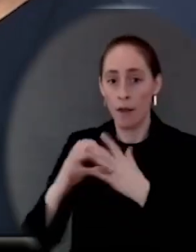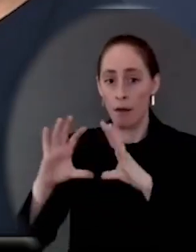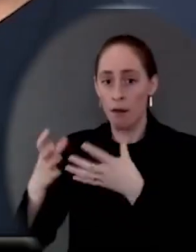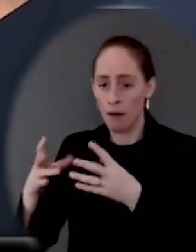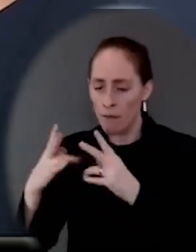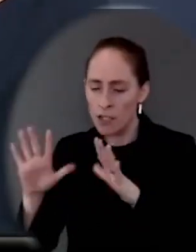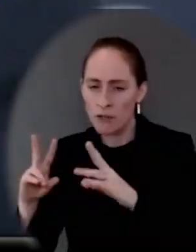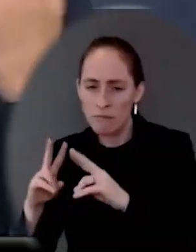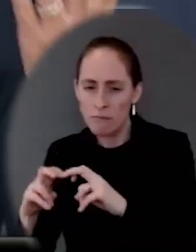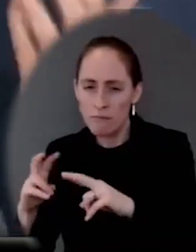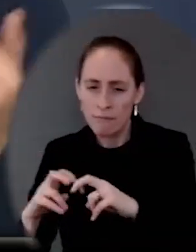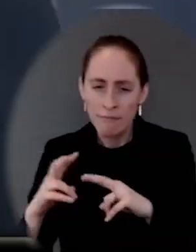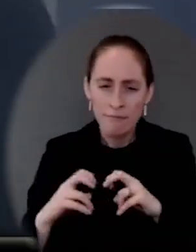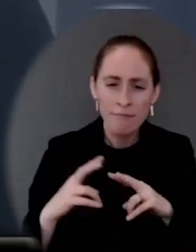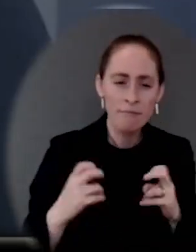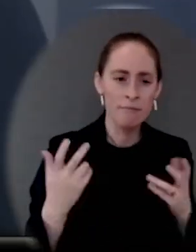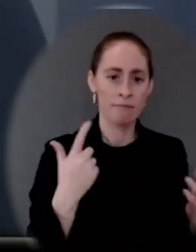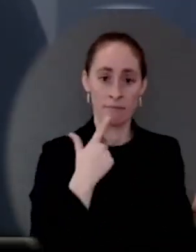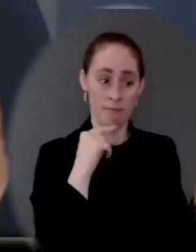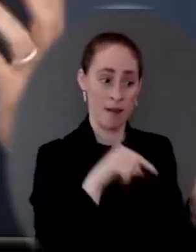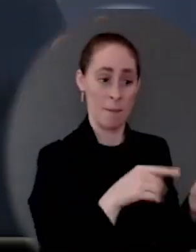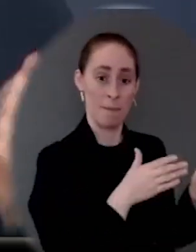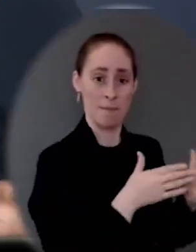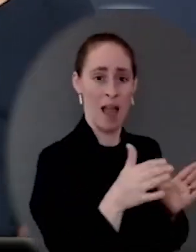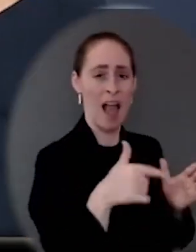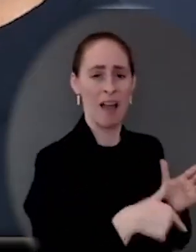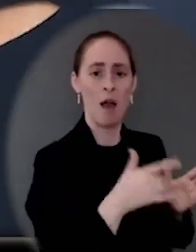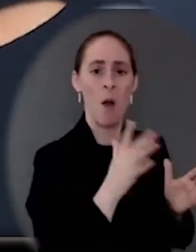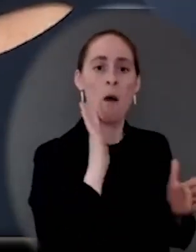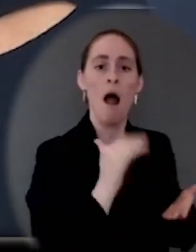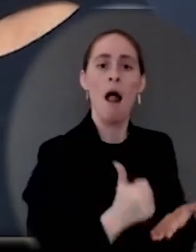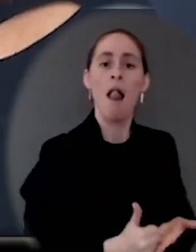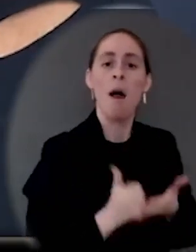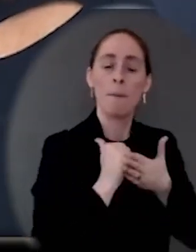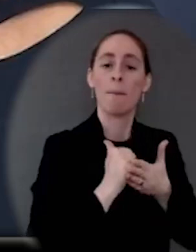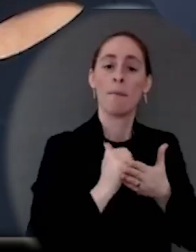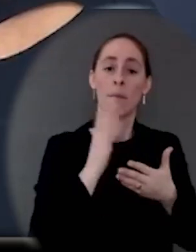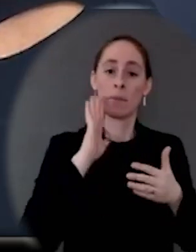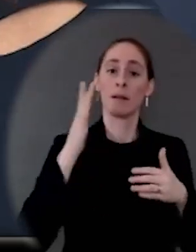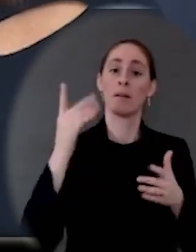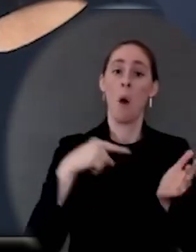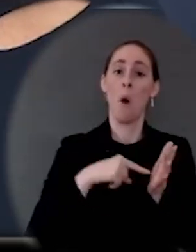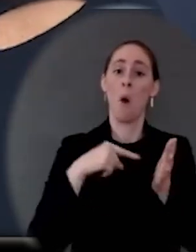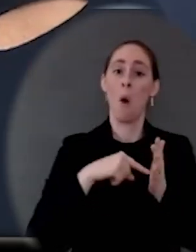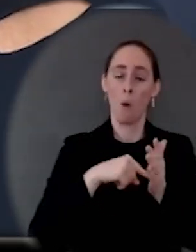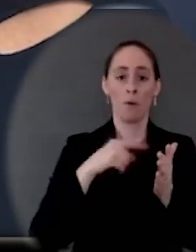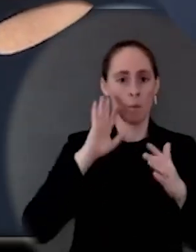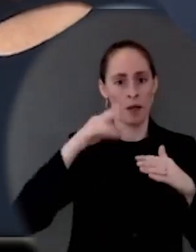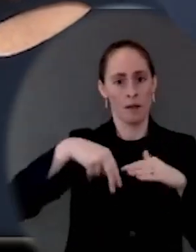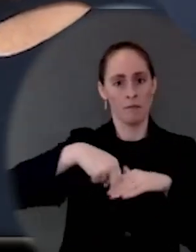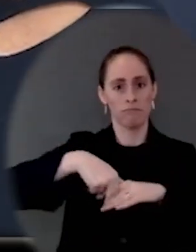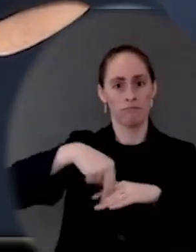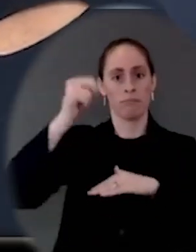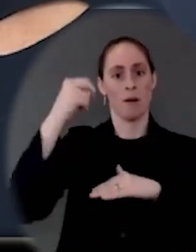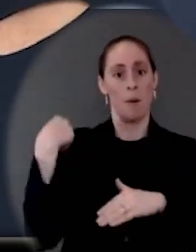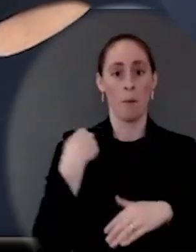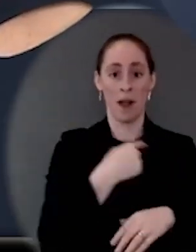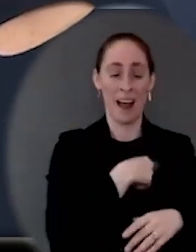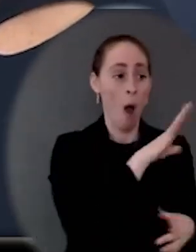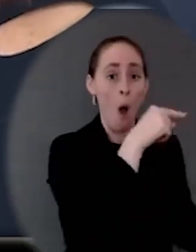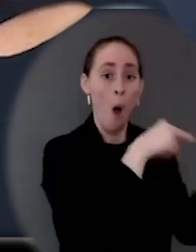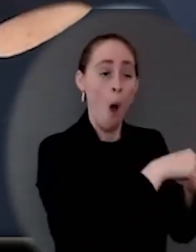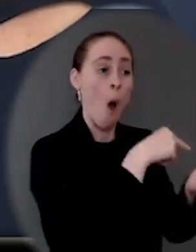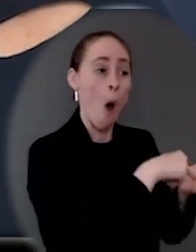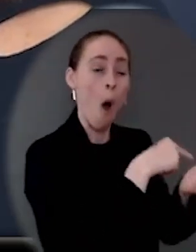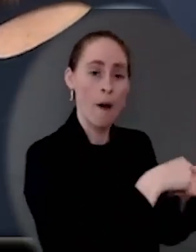as this plan continues in the second decade, it would actually reduce the deficit by $2 trillion. So we're actually covering their irresponsible